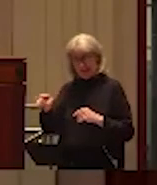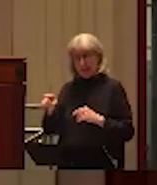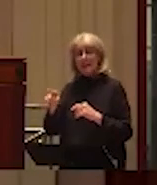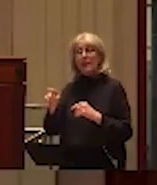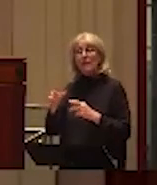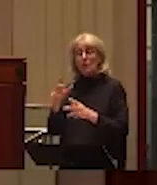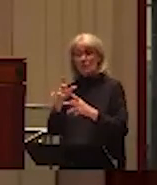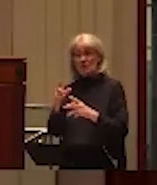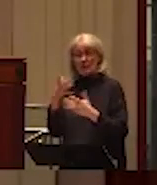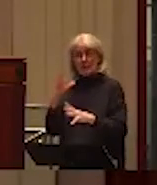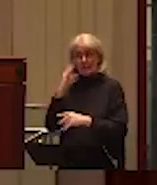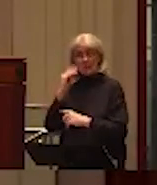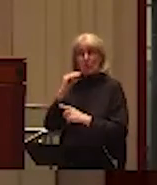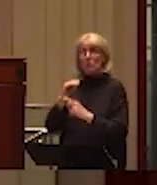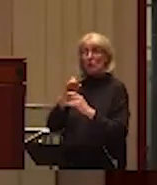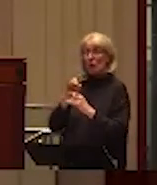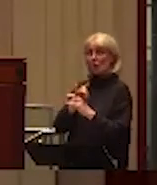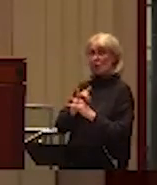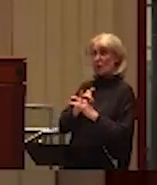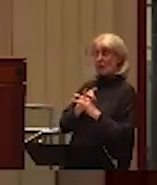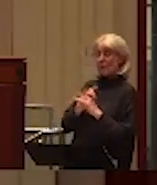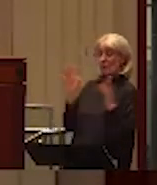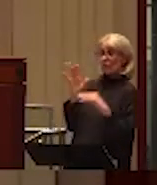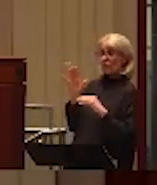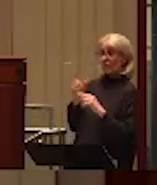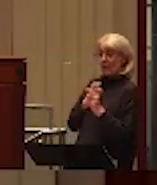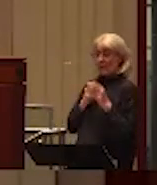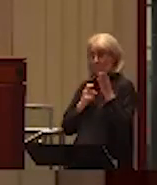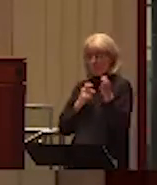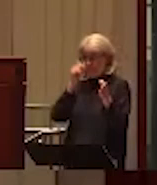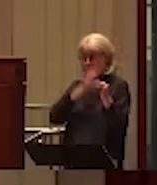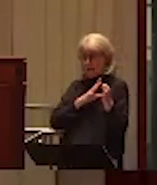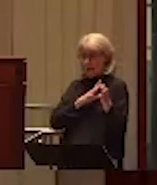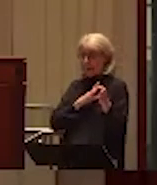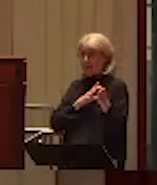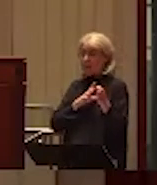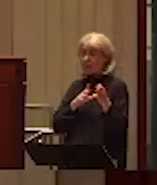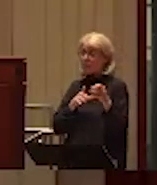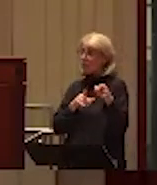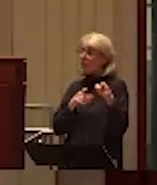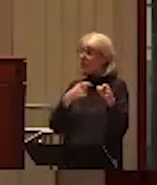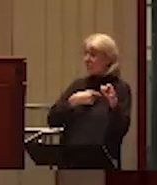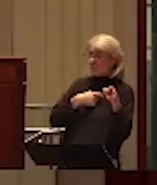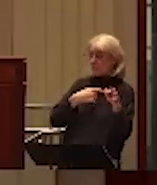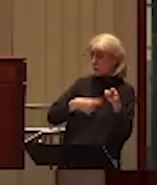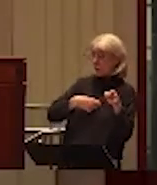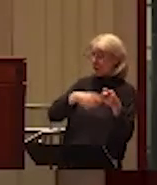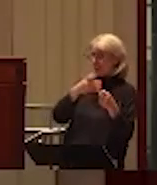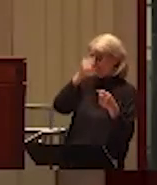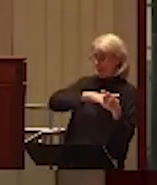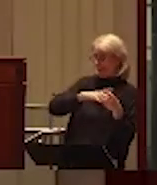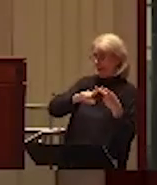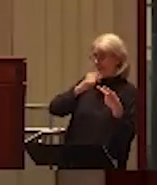And so I just wonder if the gender of who perpetrated the original abuse in the childhood